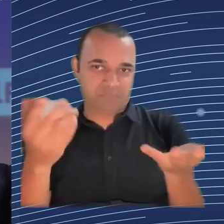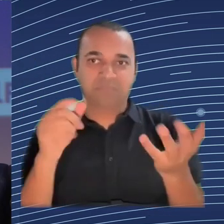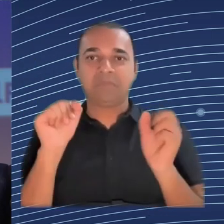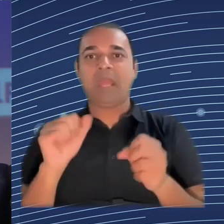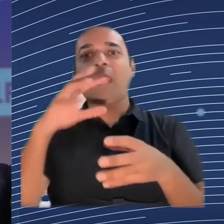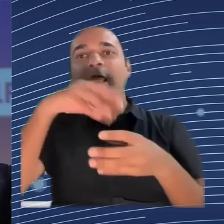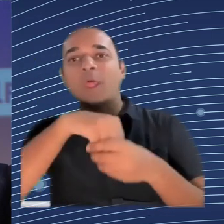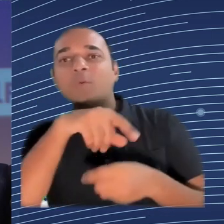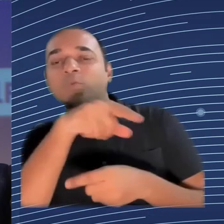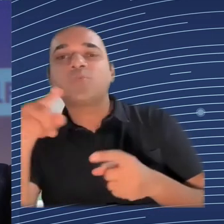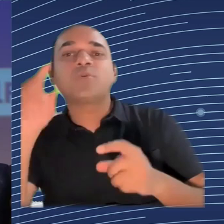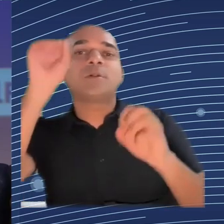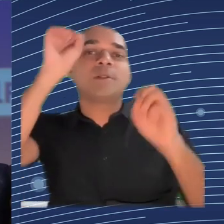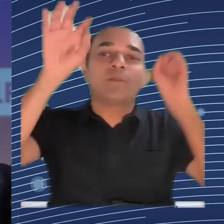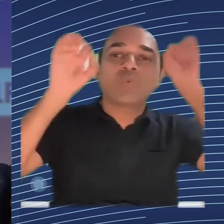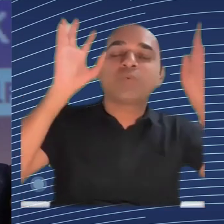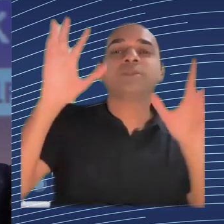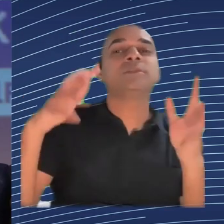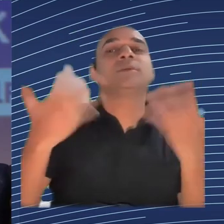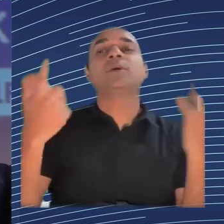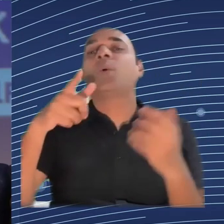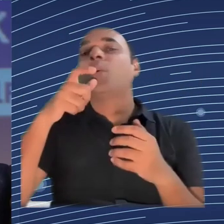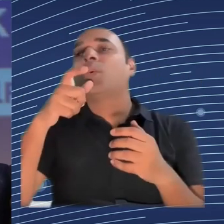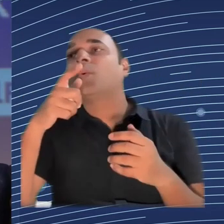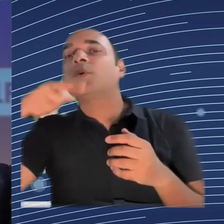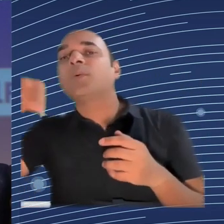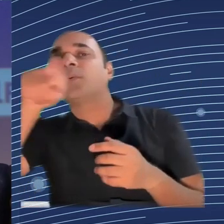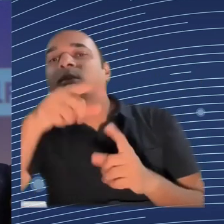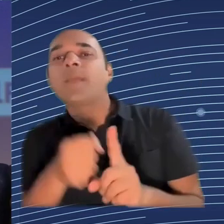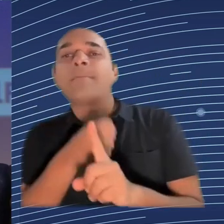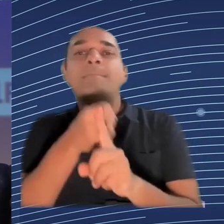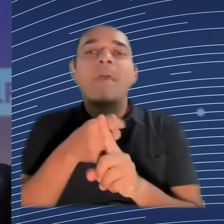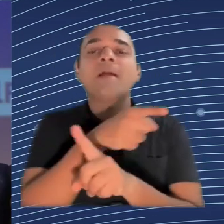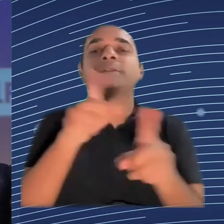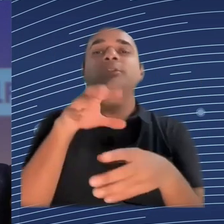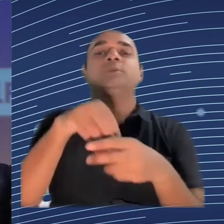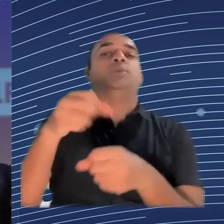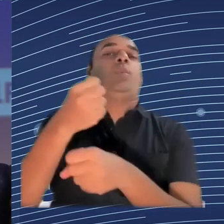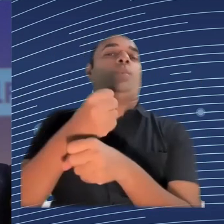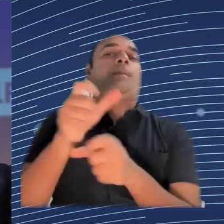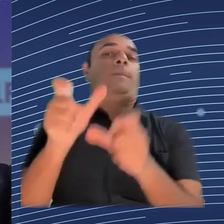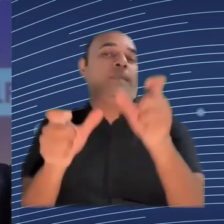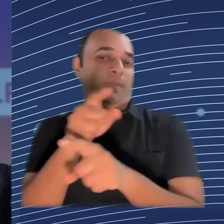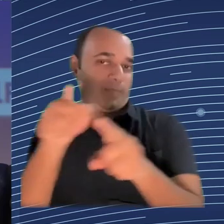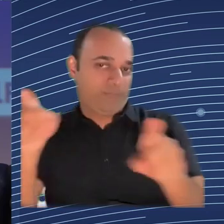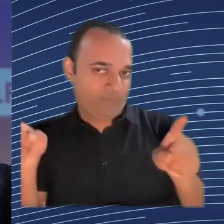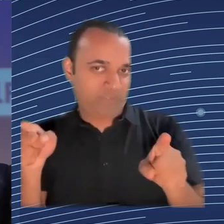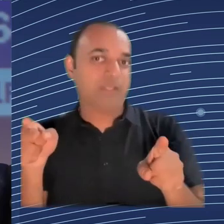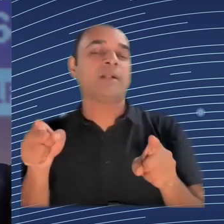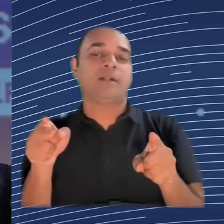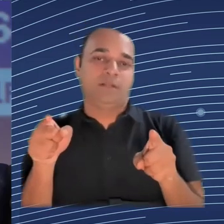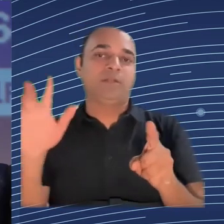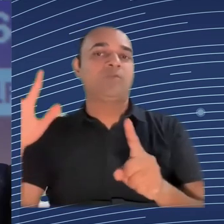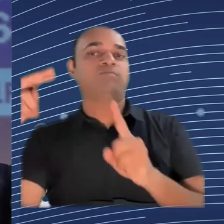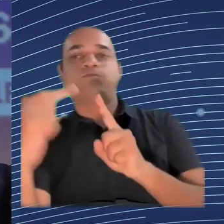is, if that tool is managing your workforce, then your workforce is just going to work better. So thinking of AI responsibility just